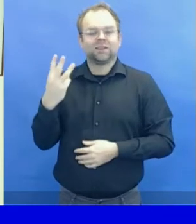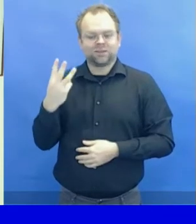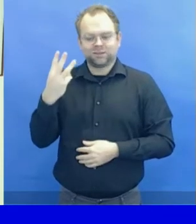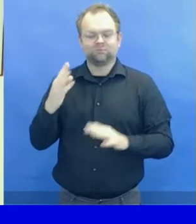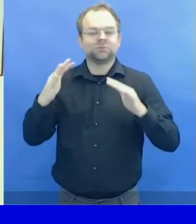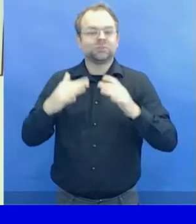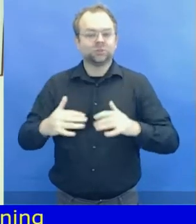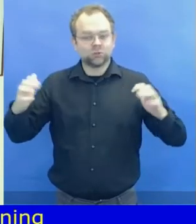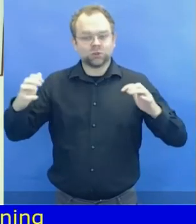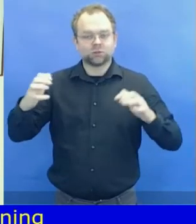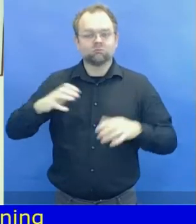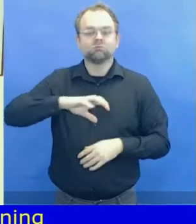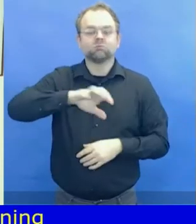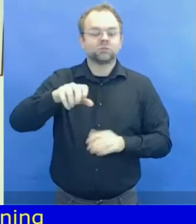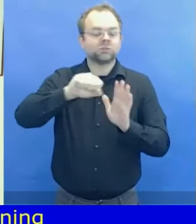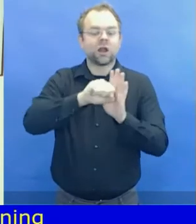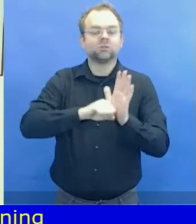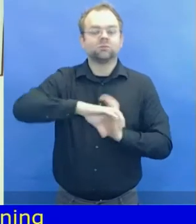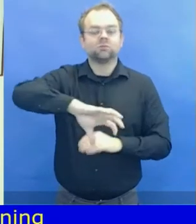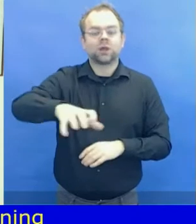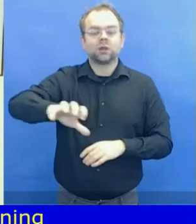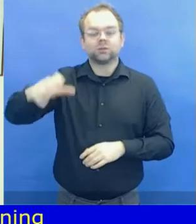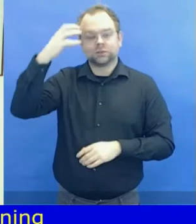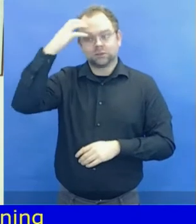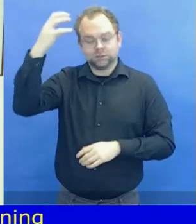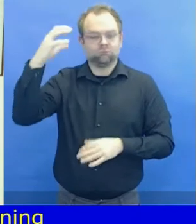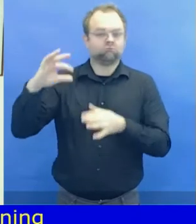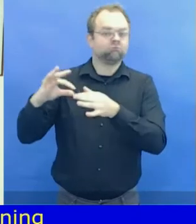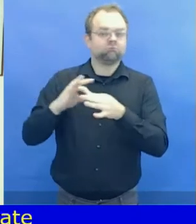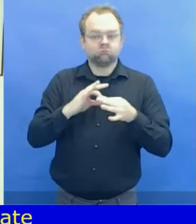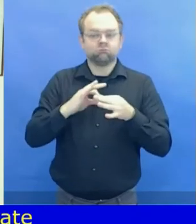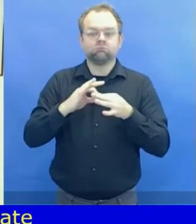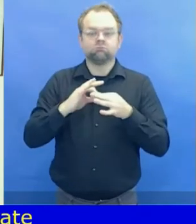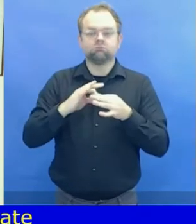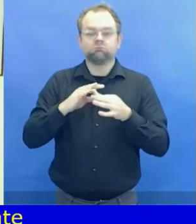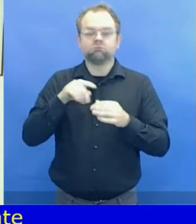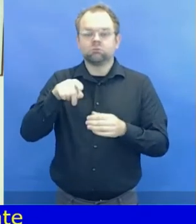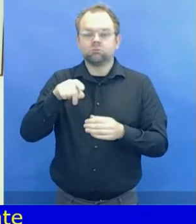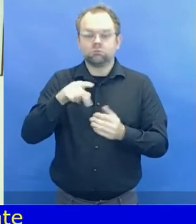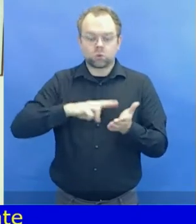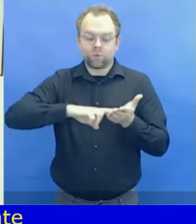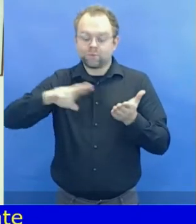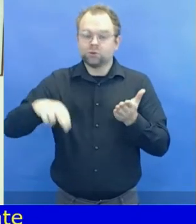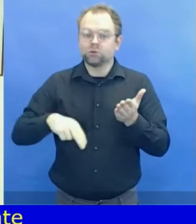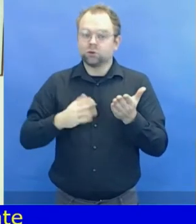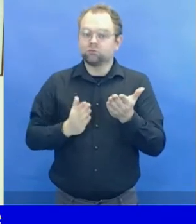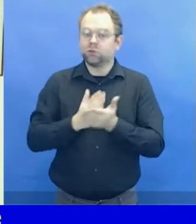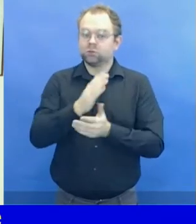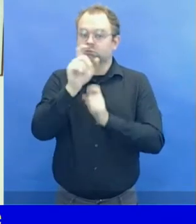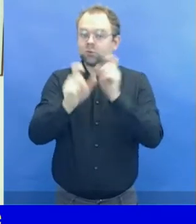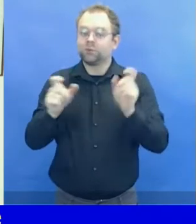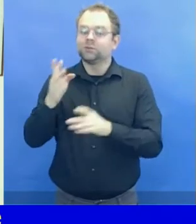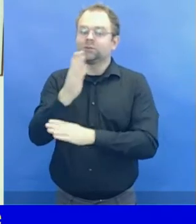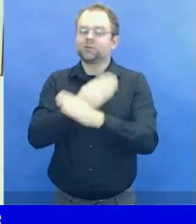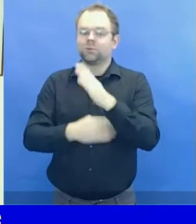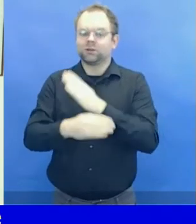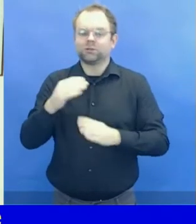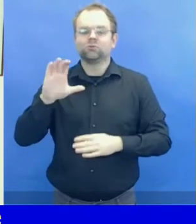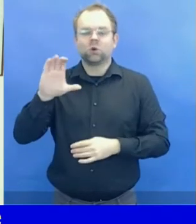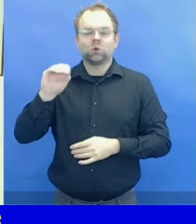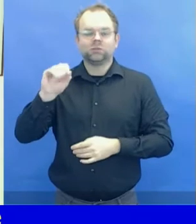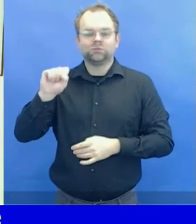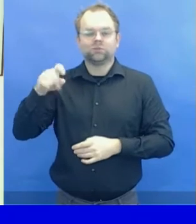this forum, which has become one of the most important and significant at the global level on issues of